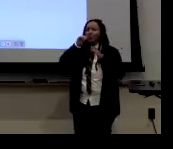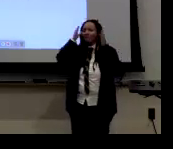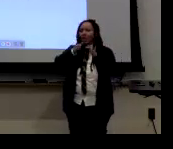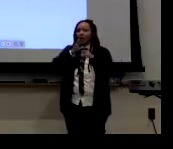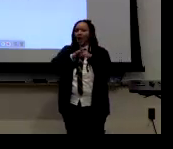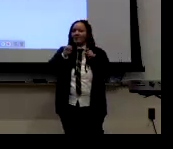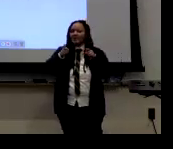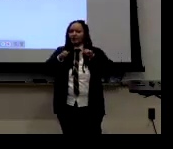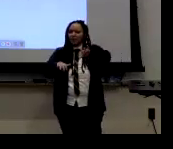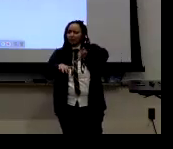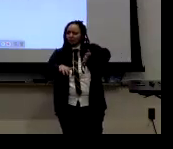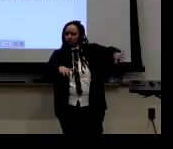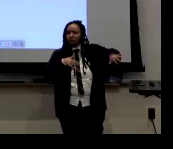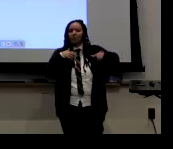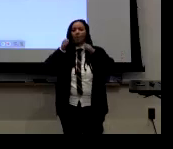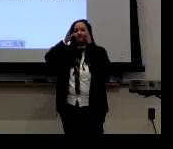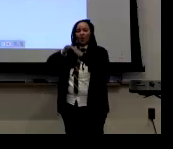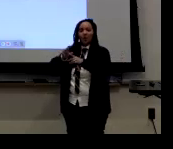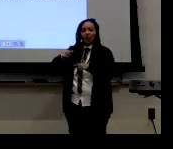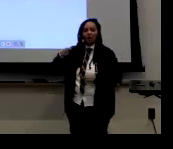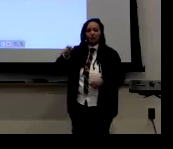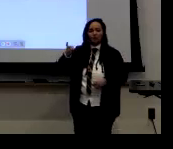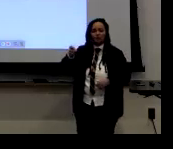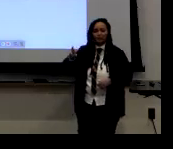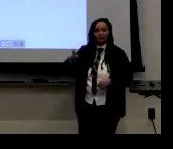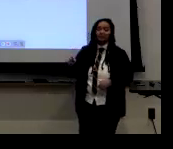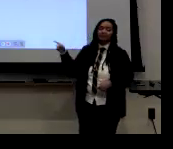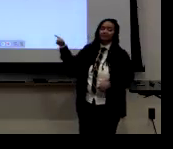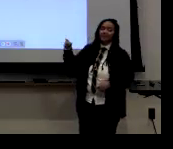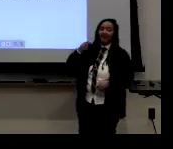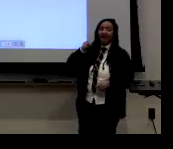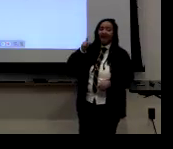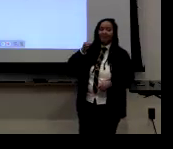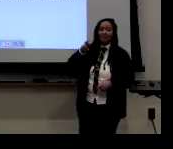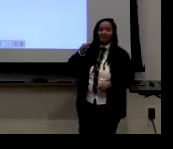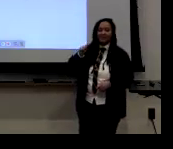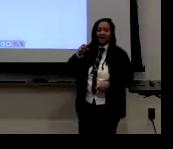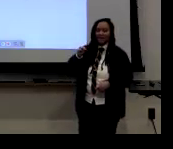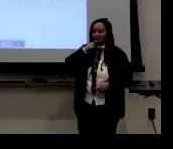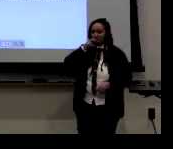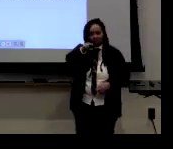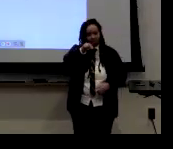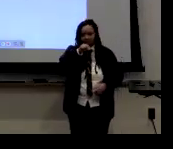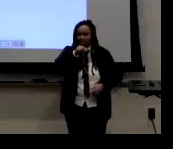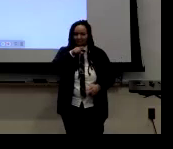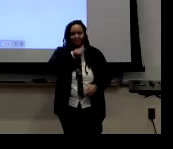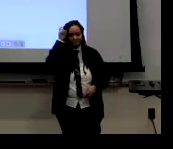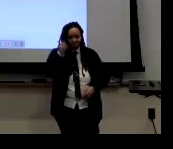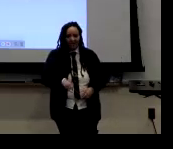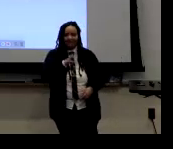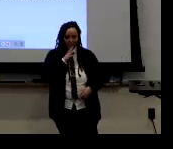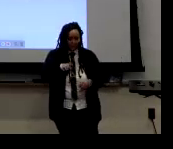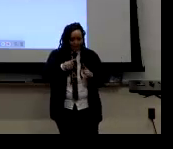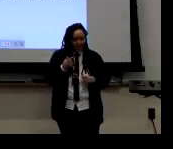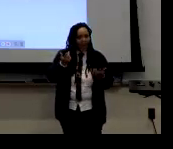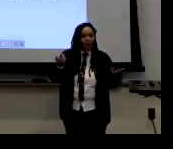him that, what I said before, he said, you're, you know, stop focusing on sexuality and focus on gender. I said,